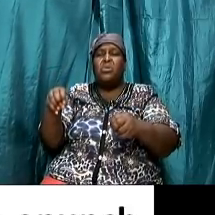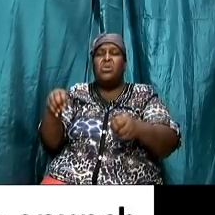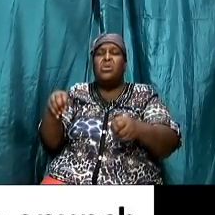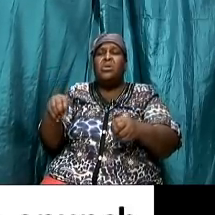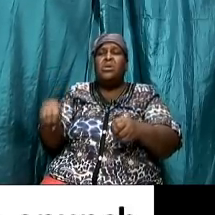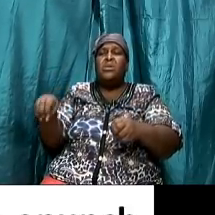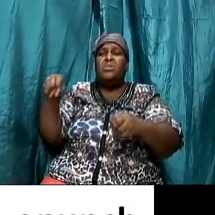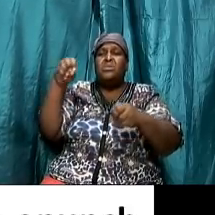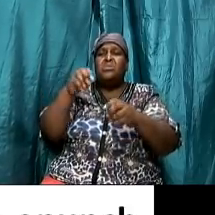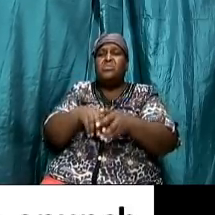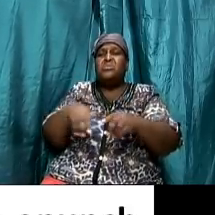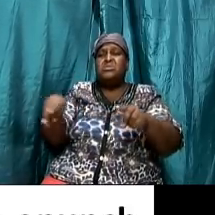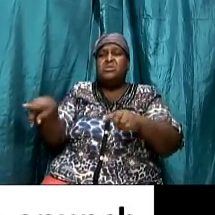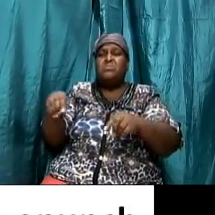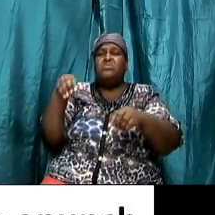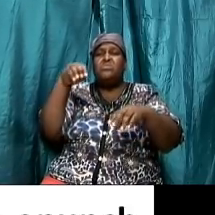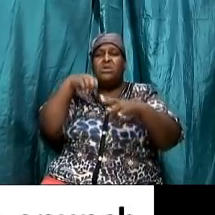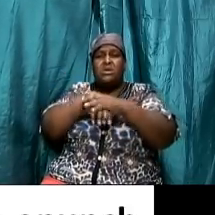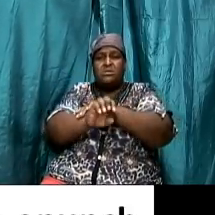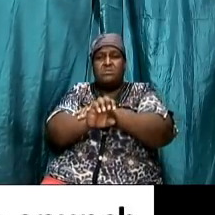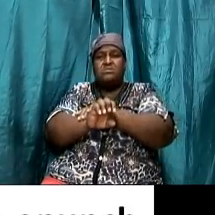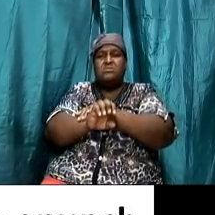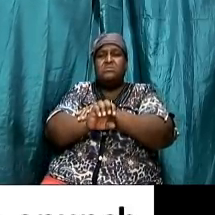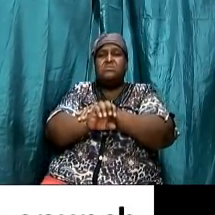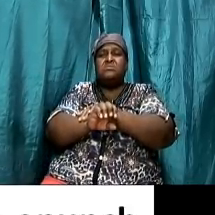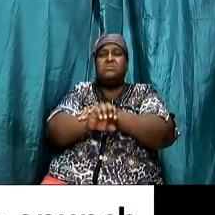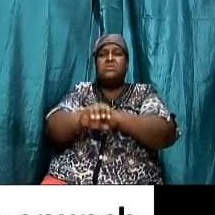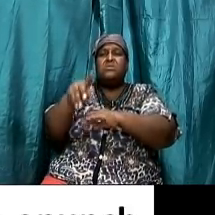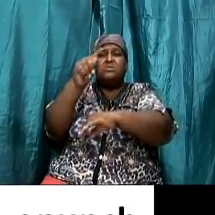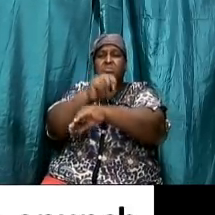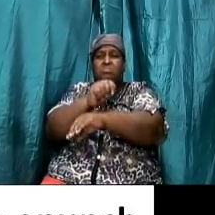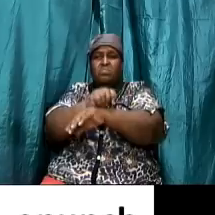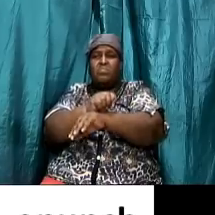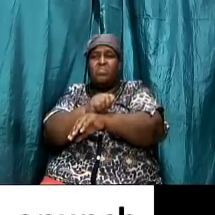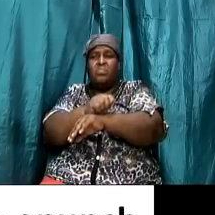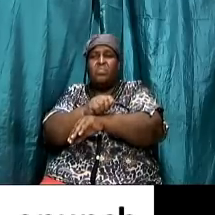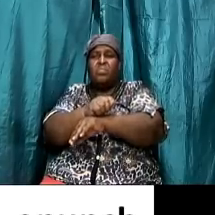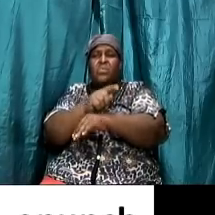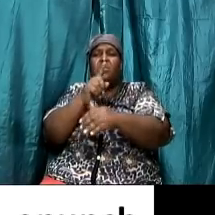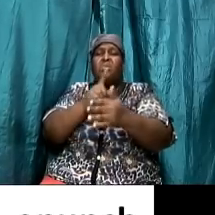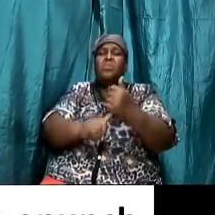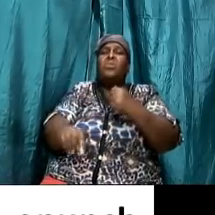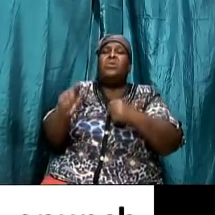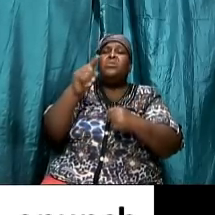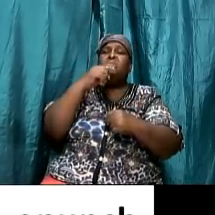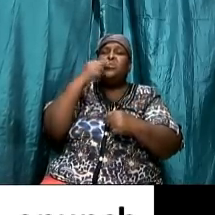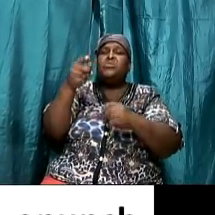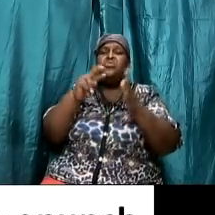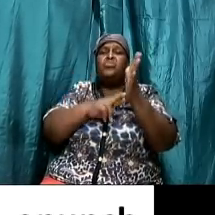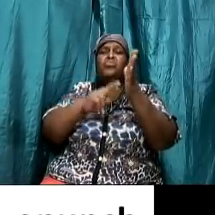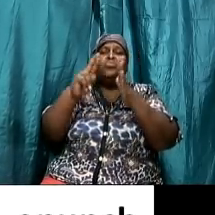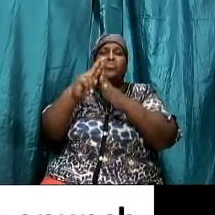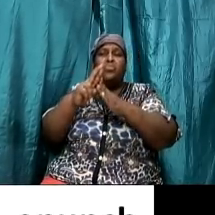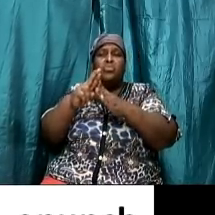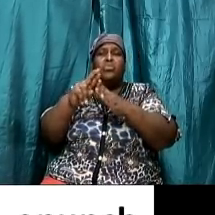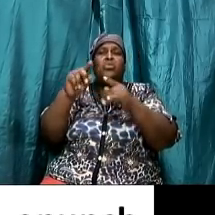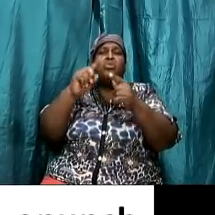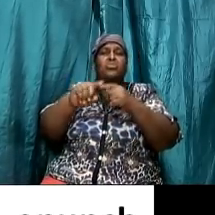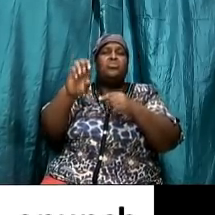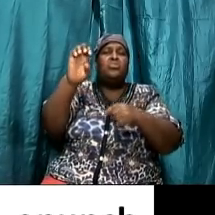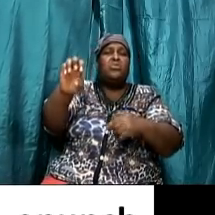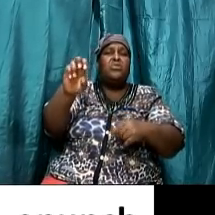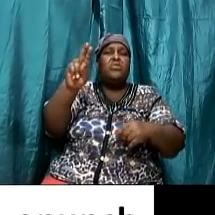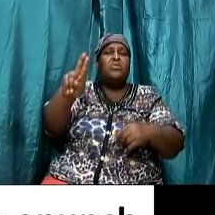entering the tabernacle amen so what was applied to the eunuch was applied also to